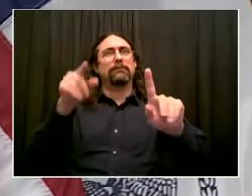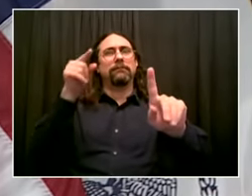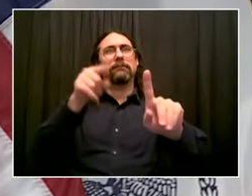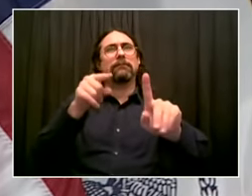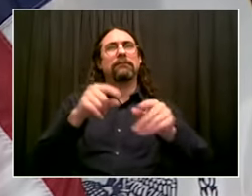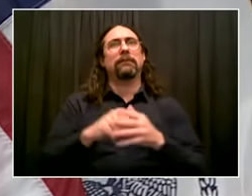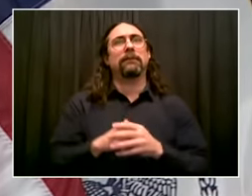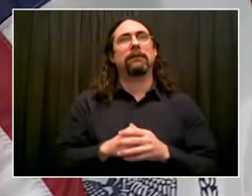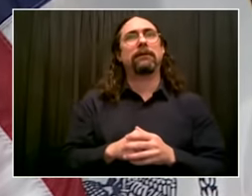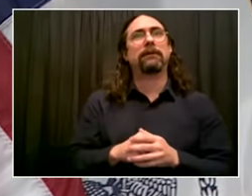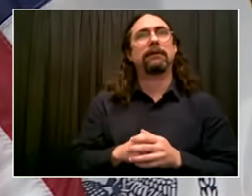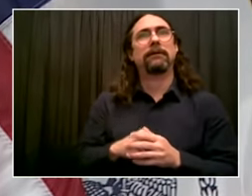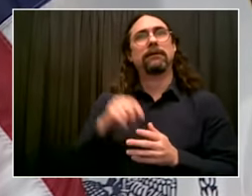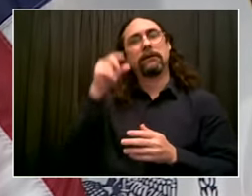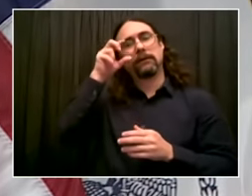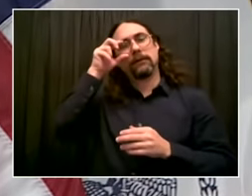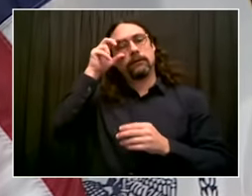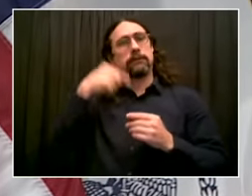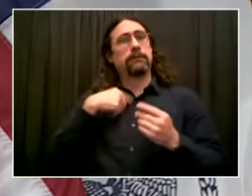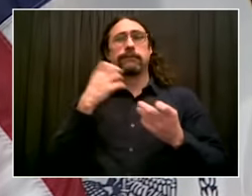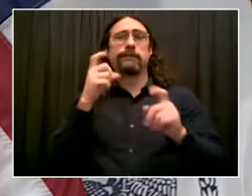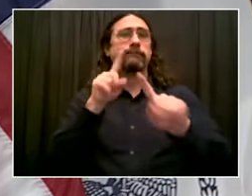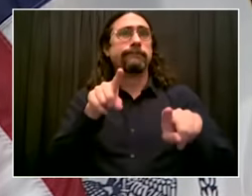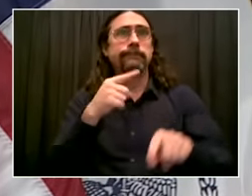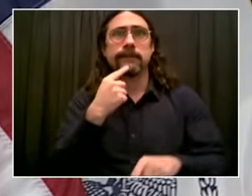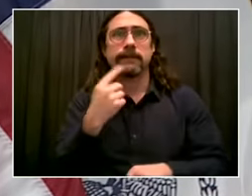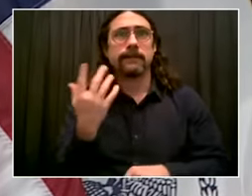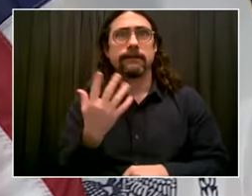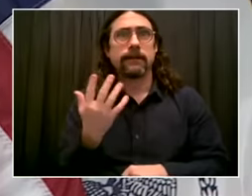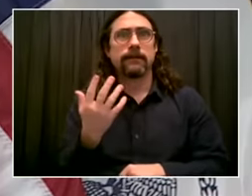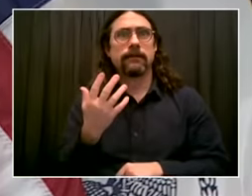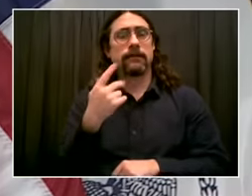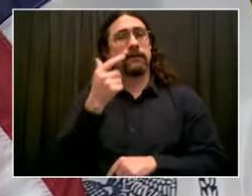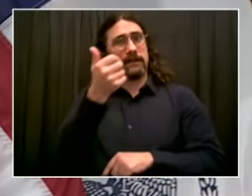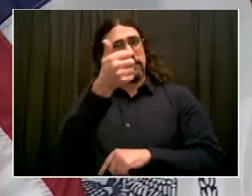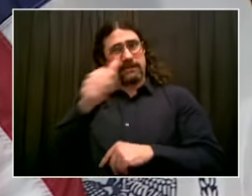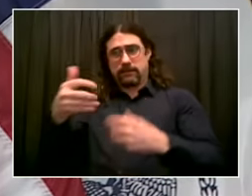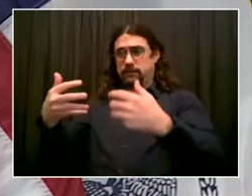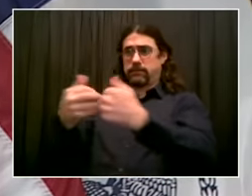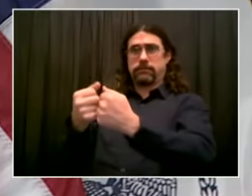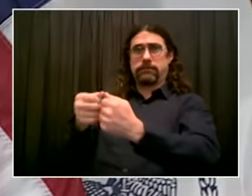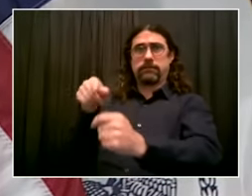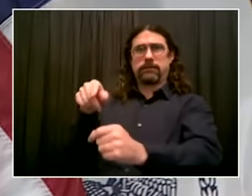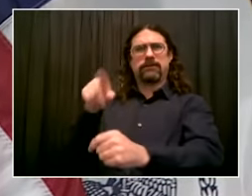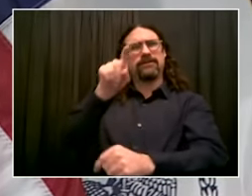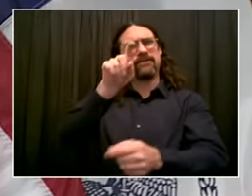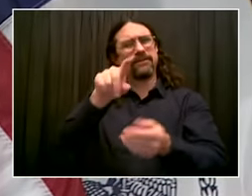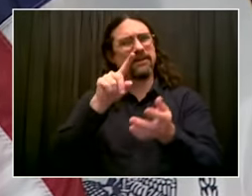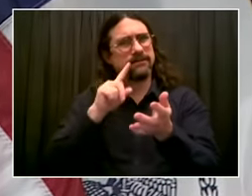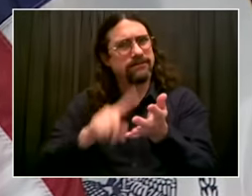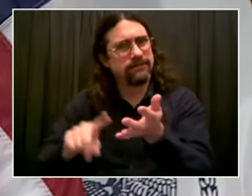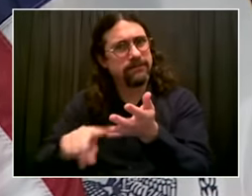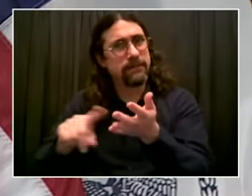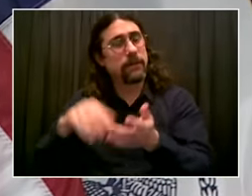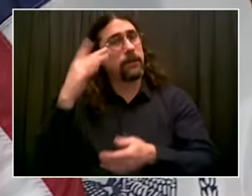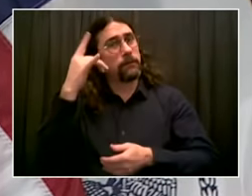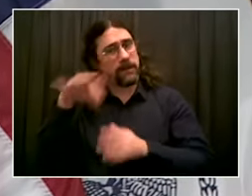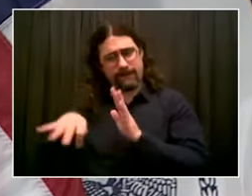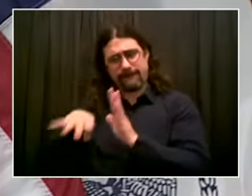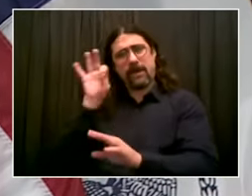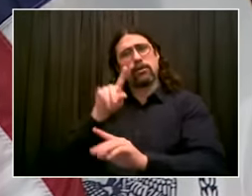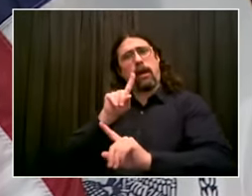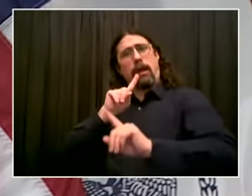for crashes. I still believe fundamentally that the laws in this state are too